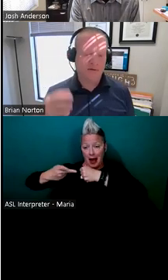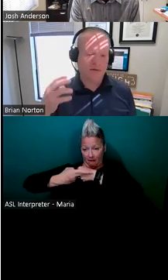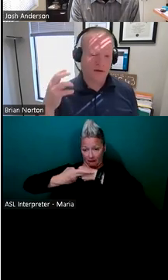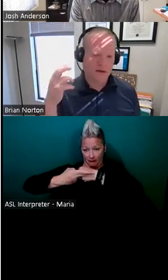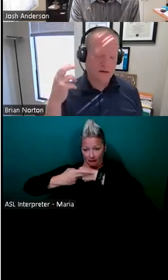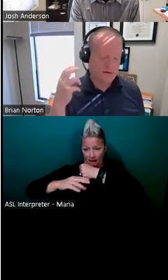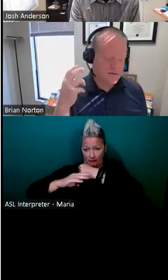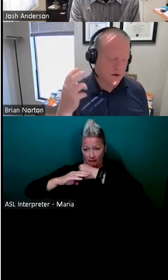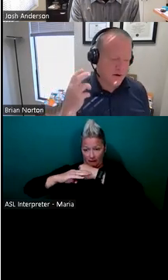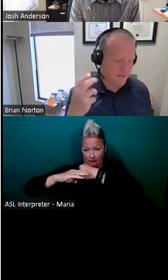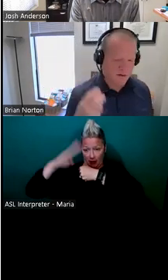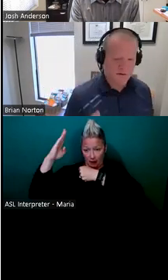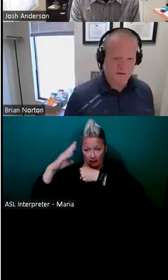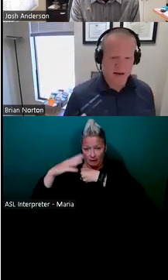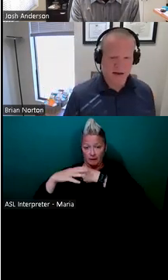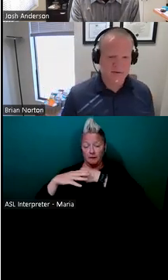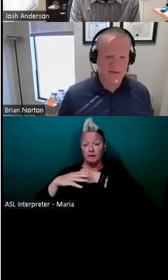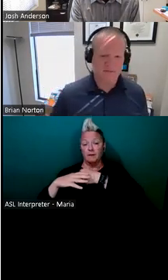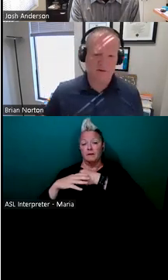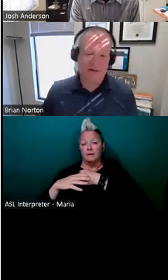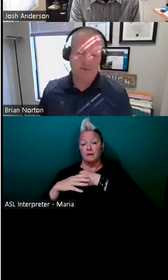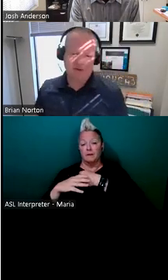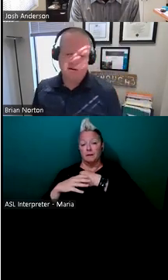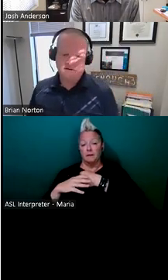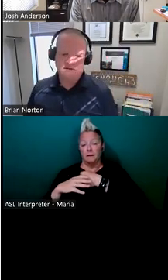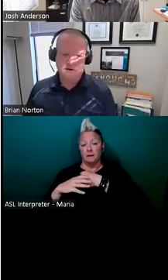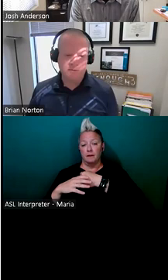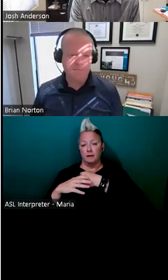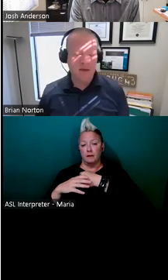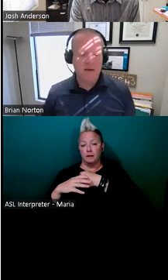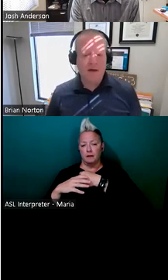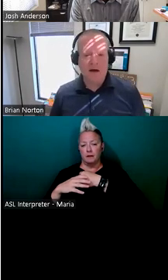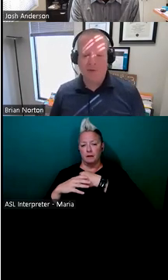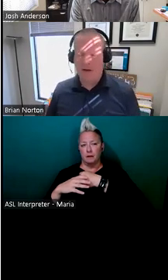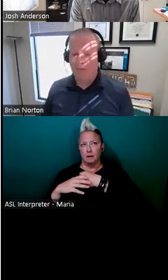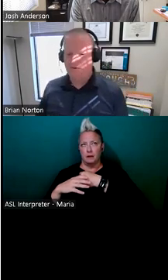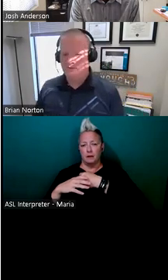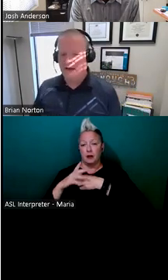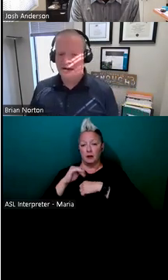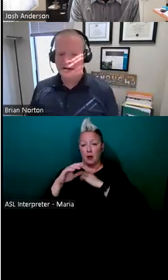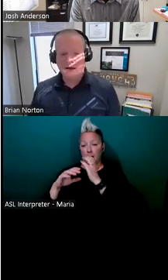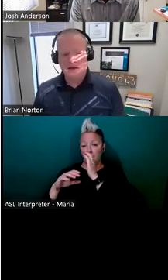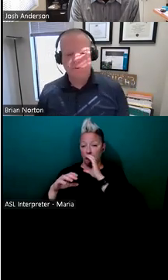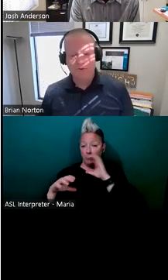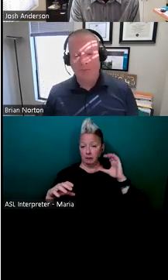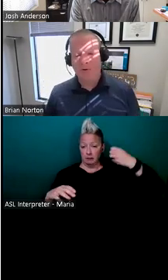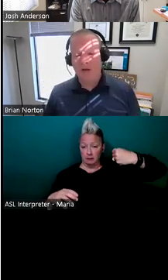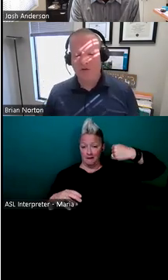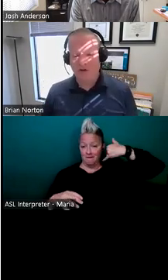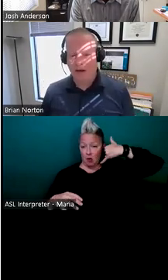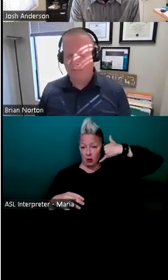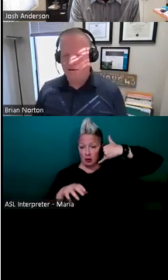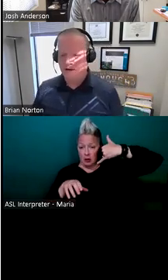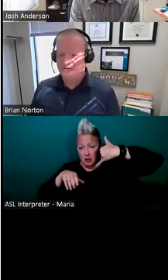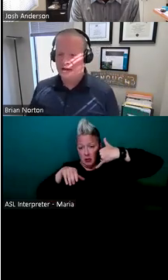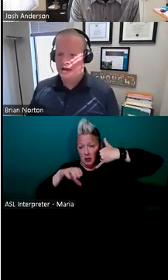the talking part of your hand receiver that was on his phone. Um, and when he would do that, it would do a pretty good